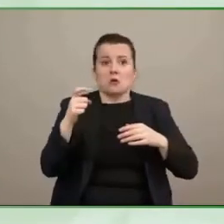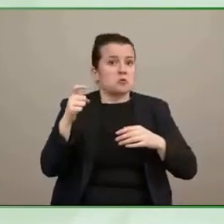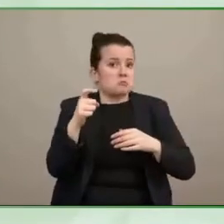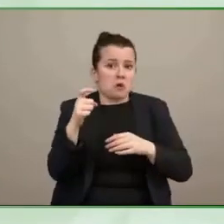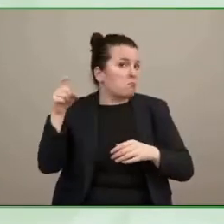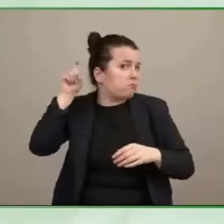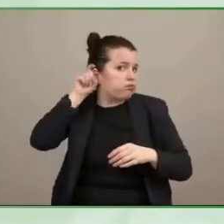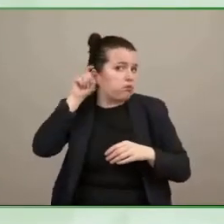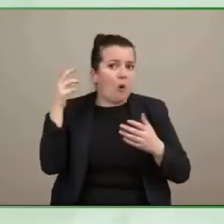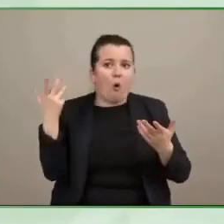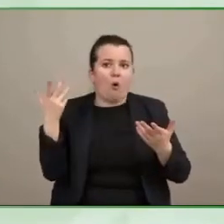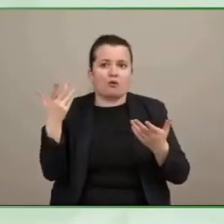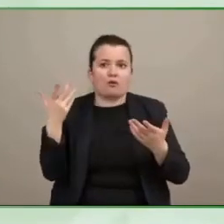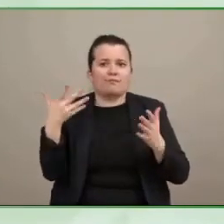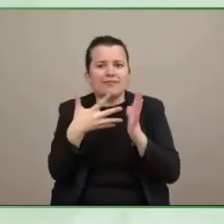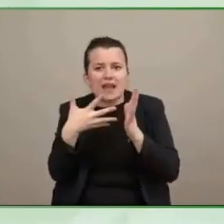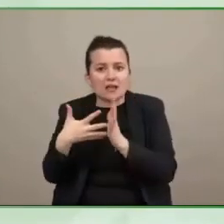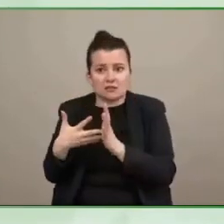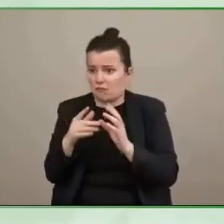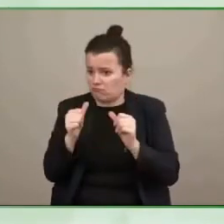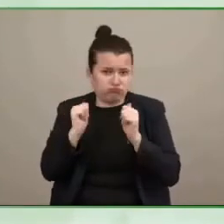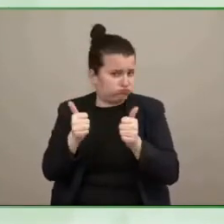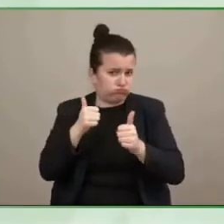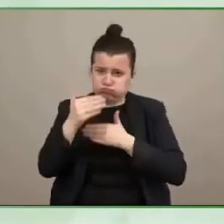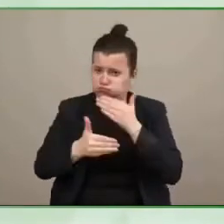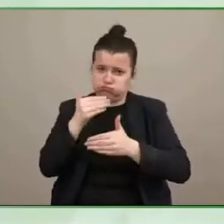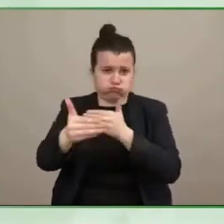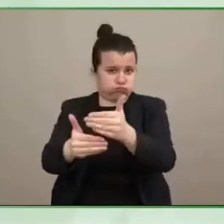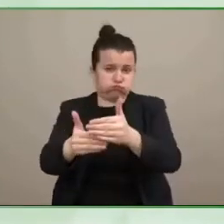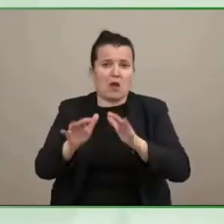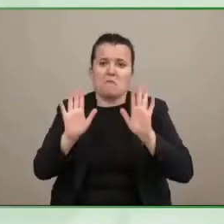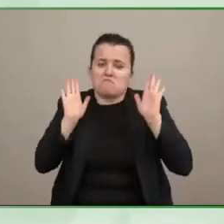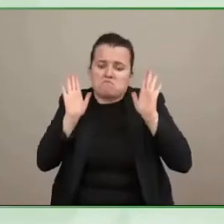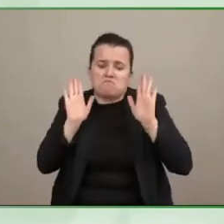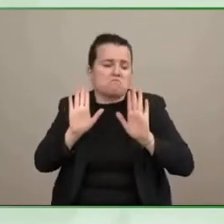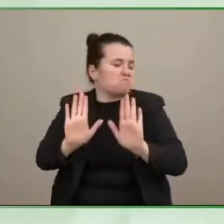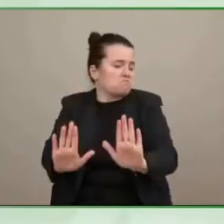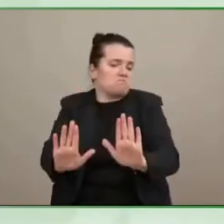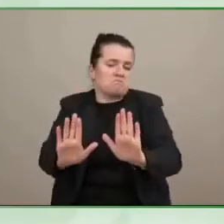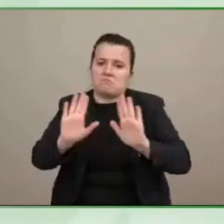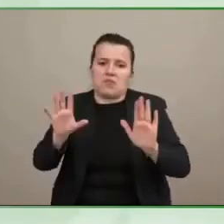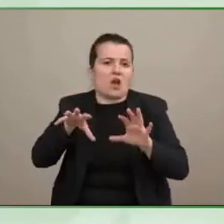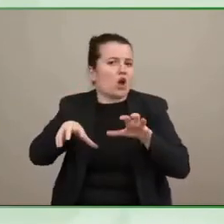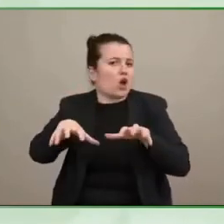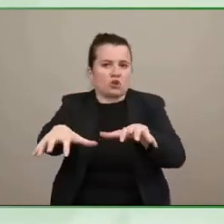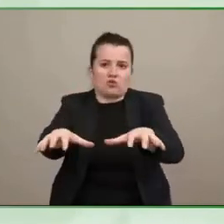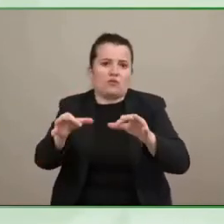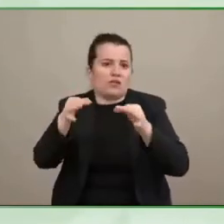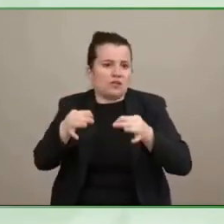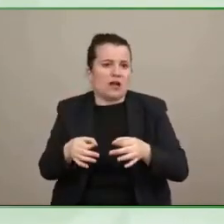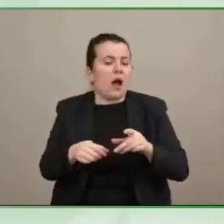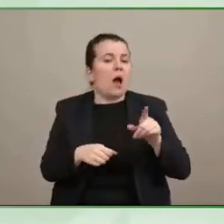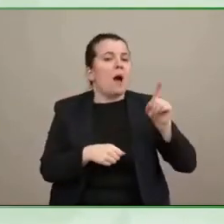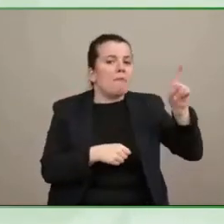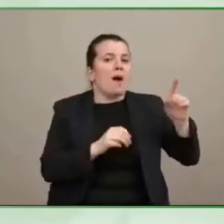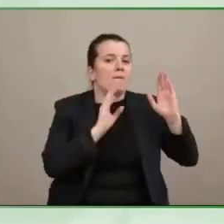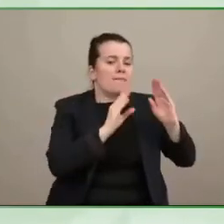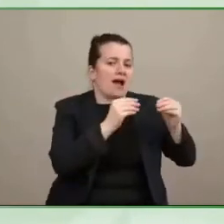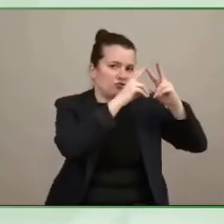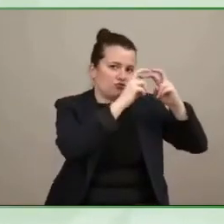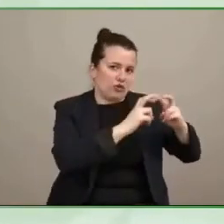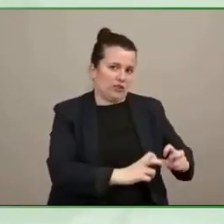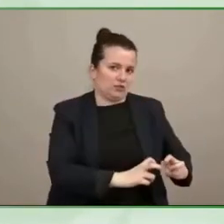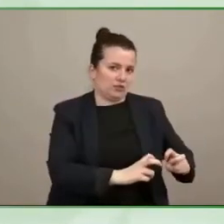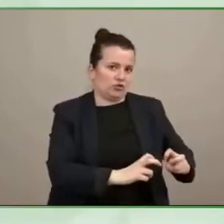of insurance issues between countries that's not the answer of blocking advancement because